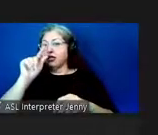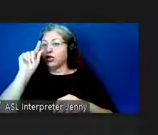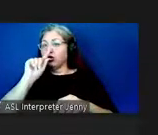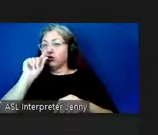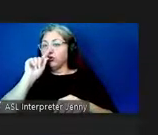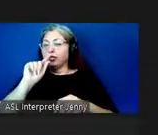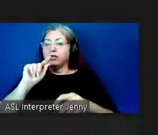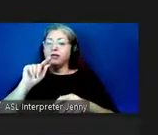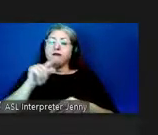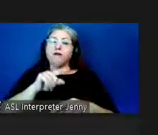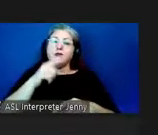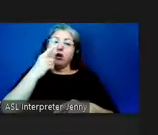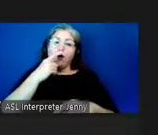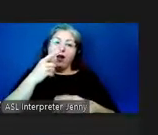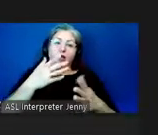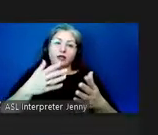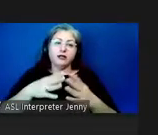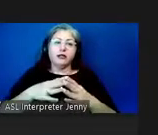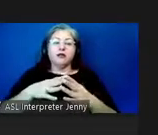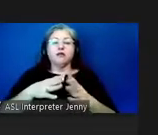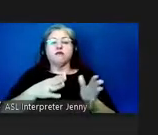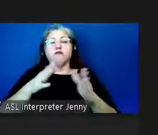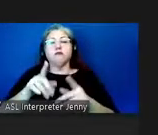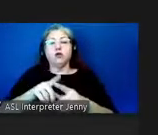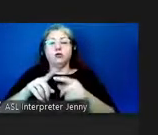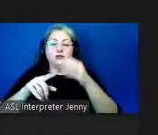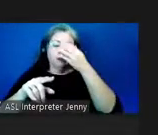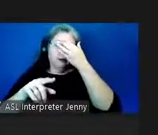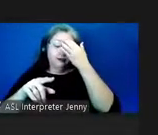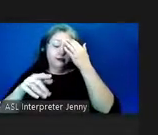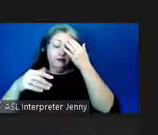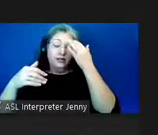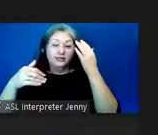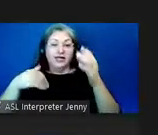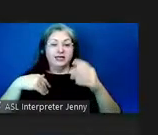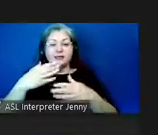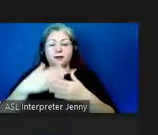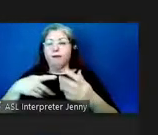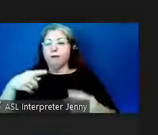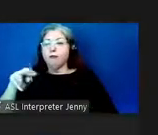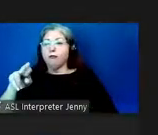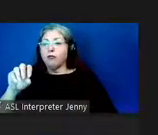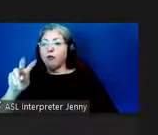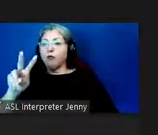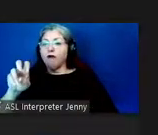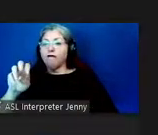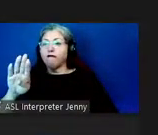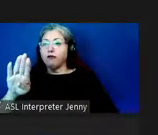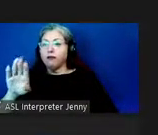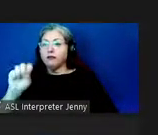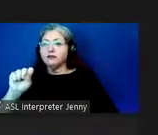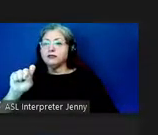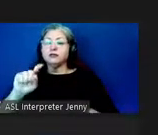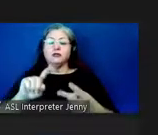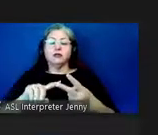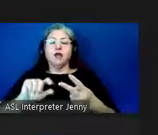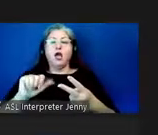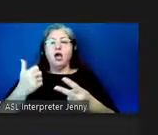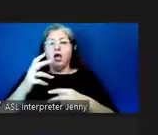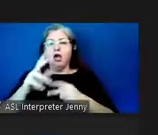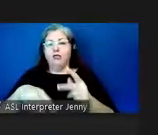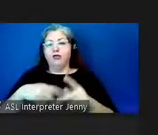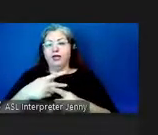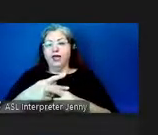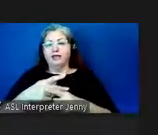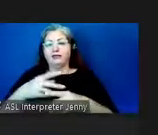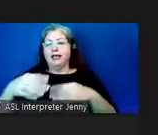hawaiian um it also has proverbs um and all manner of other kinds of